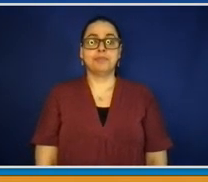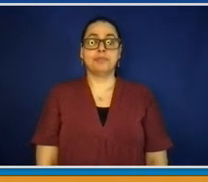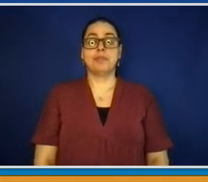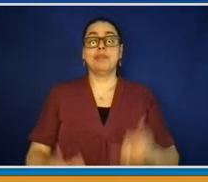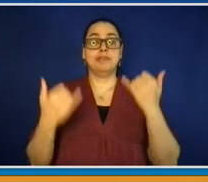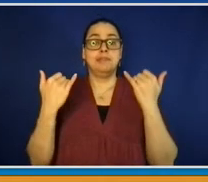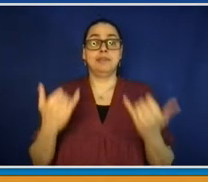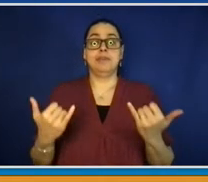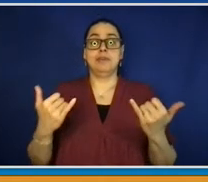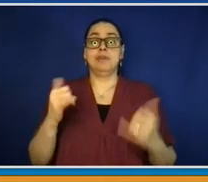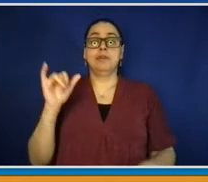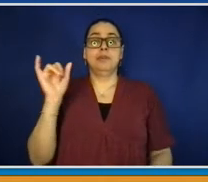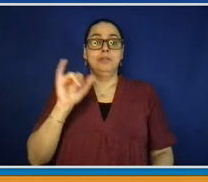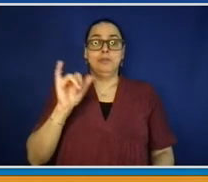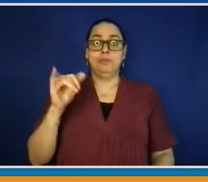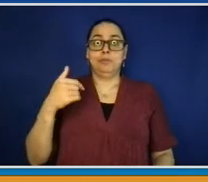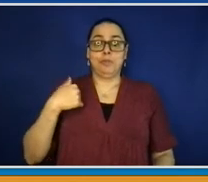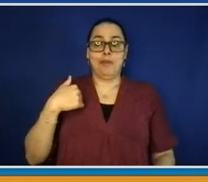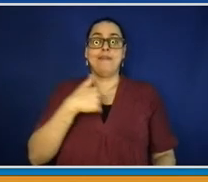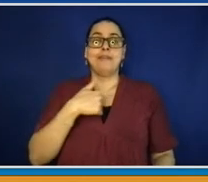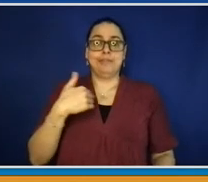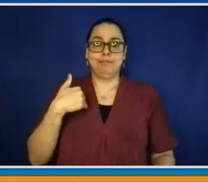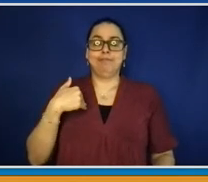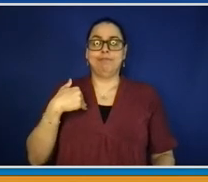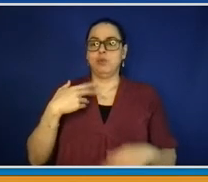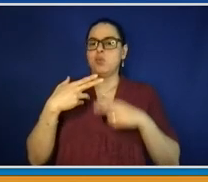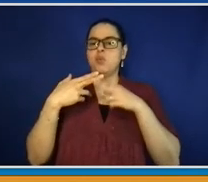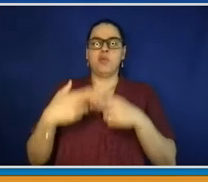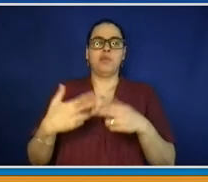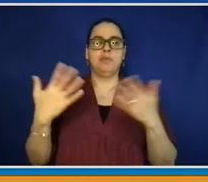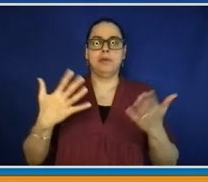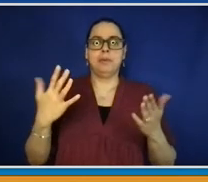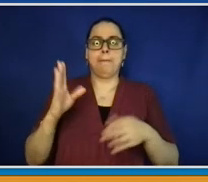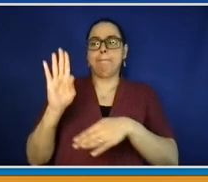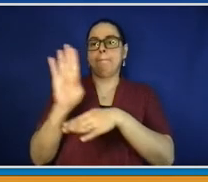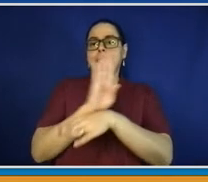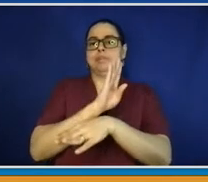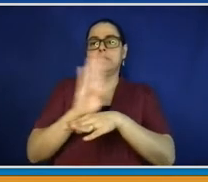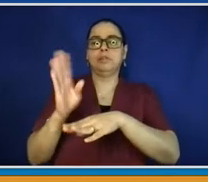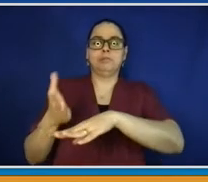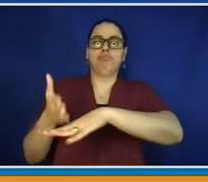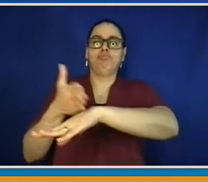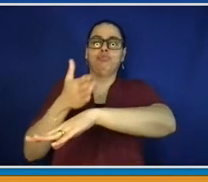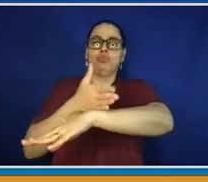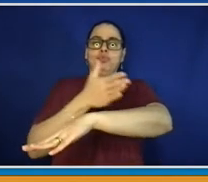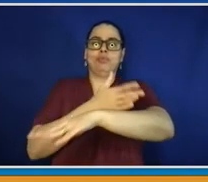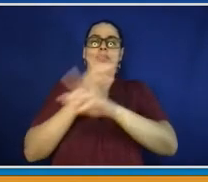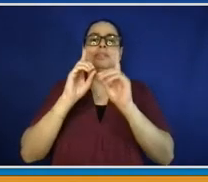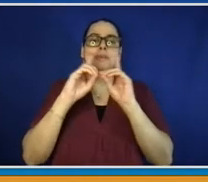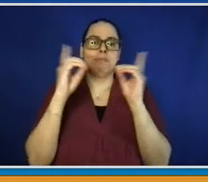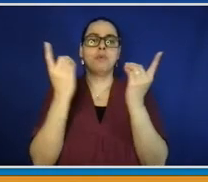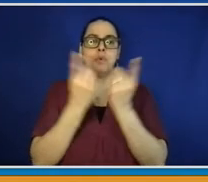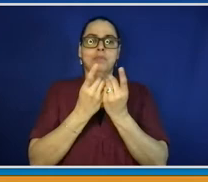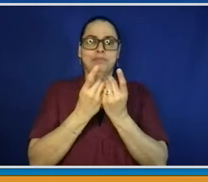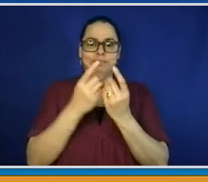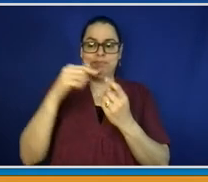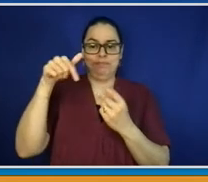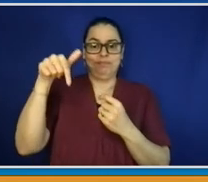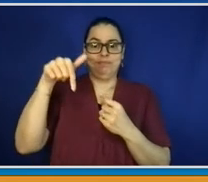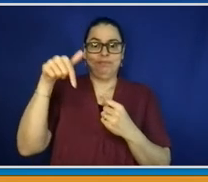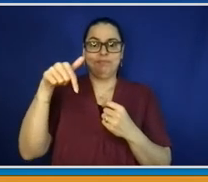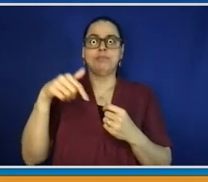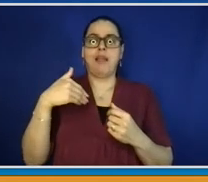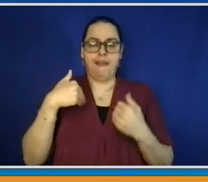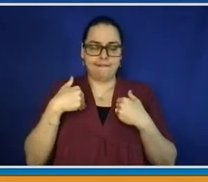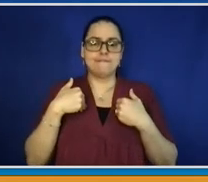White Plains. We have one in New Rochelle, one part of Yonkers as well. We also have linkage with many of the Chambers of Commerce is around, which have a